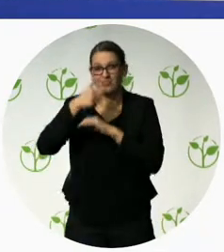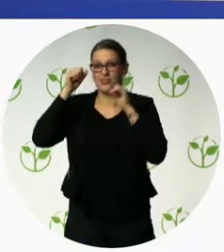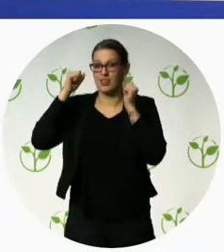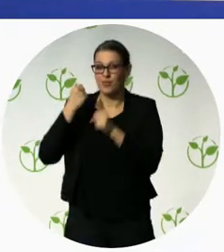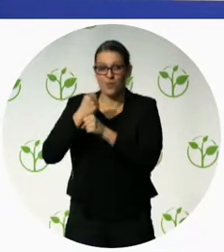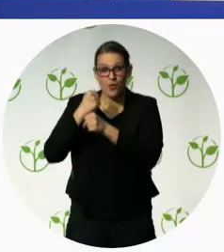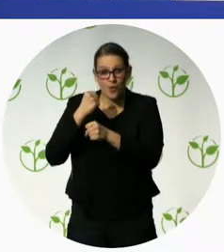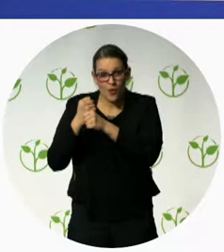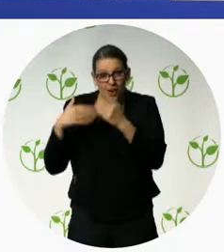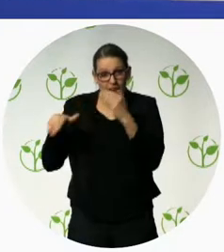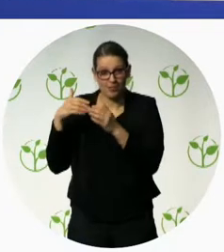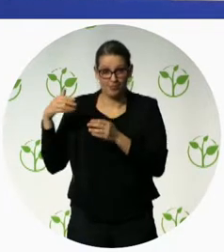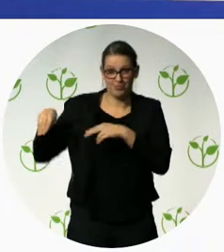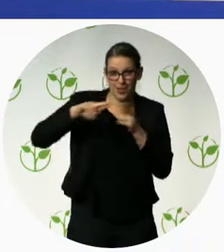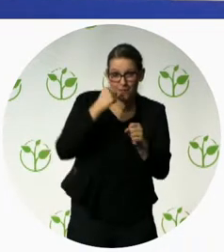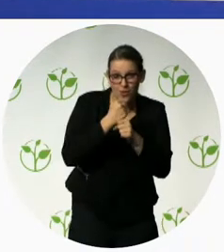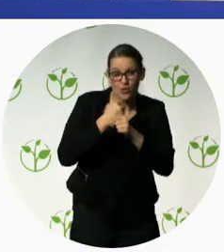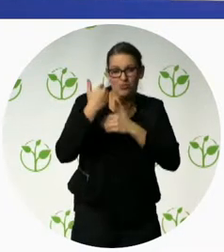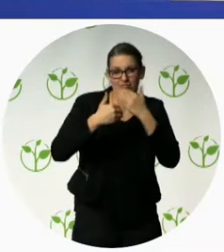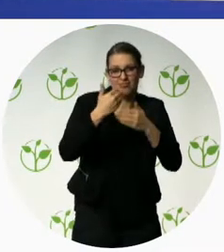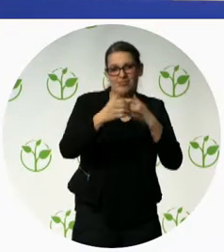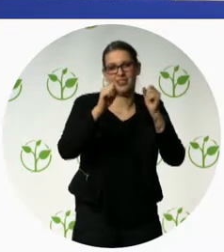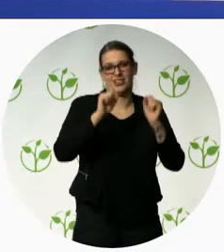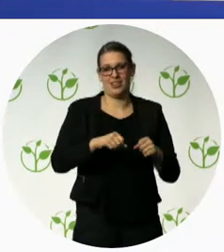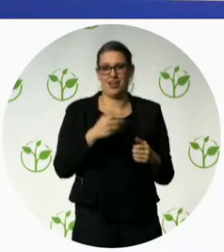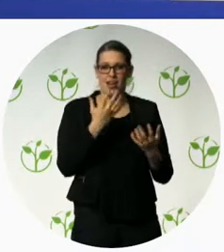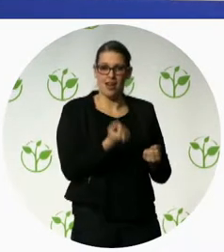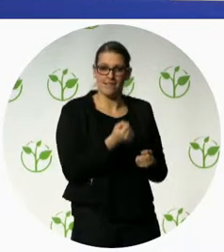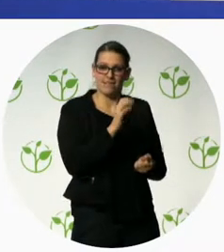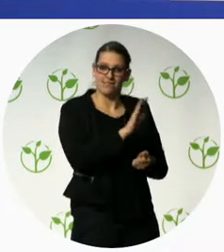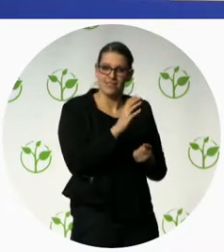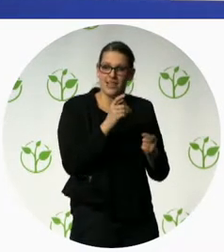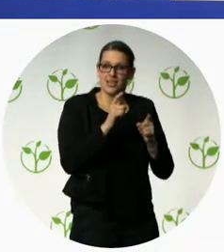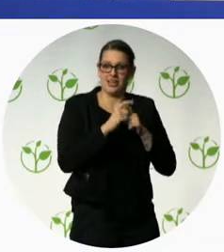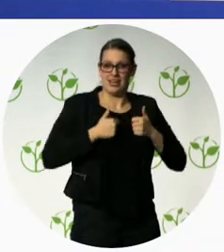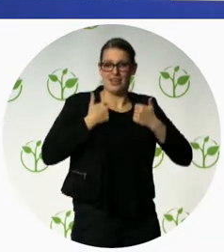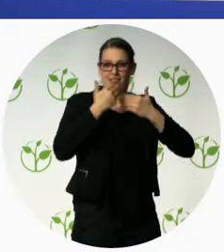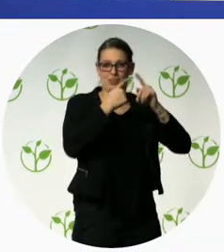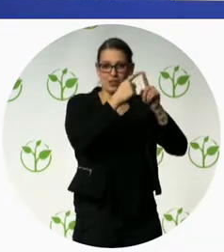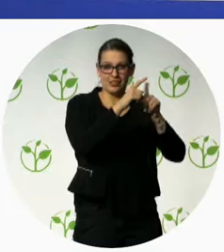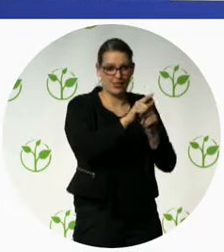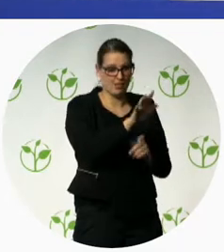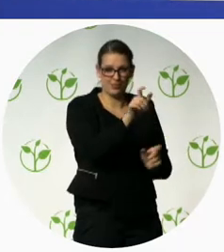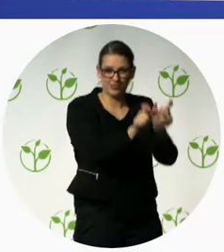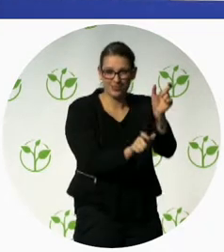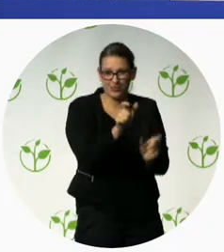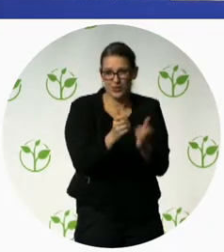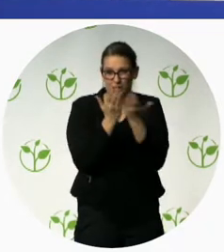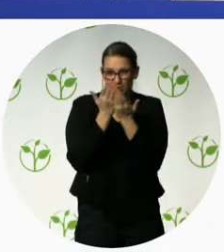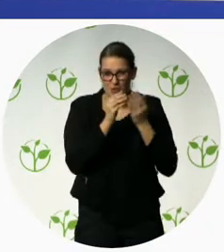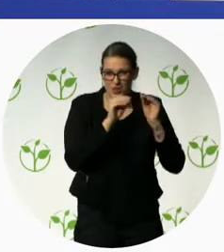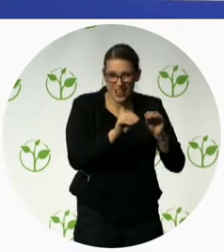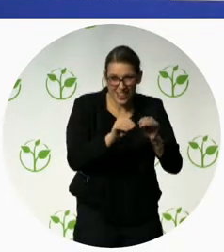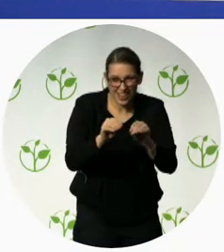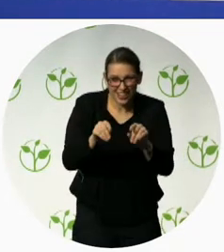for his students too and he can even play football which for Togolese is very important so